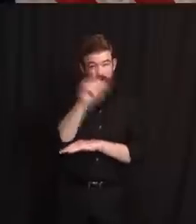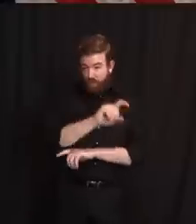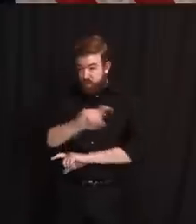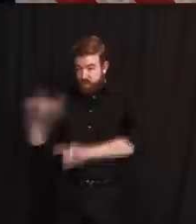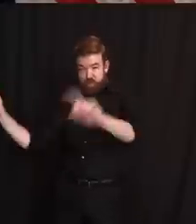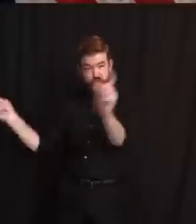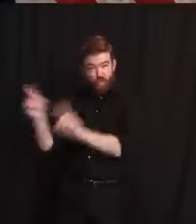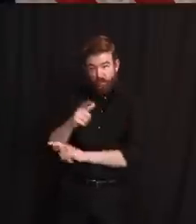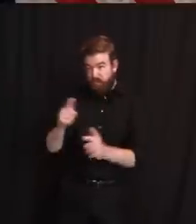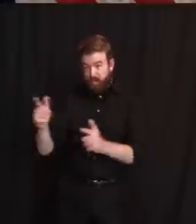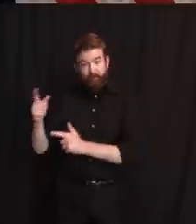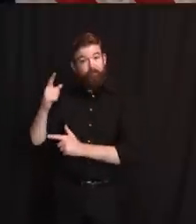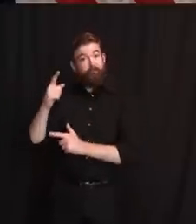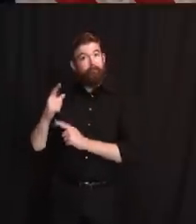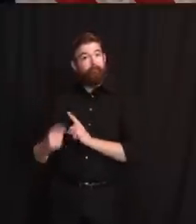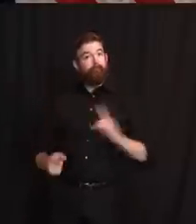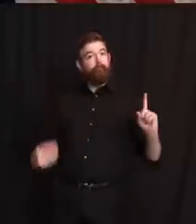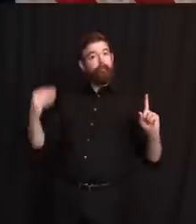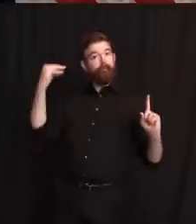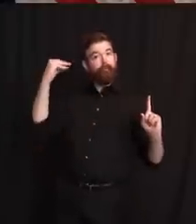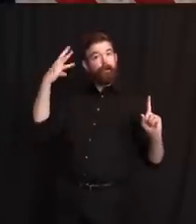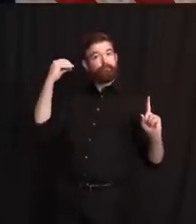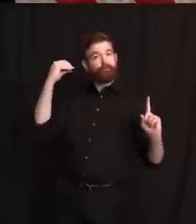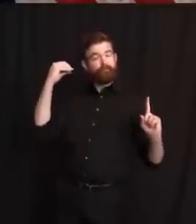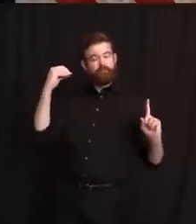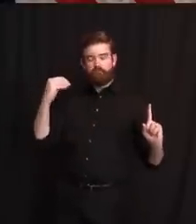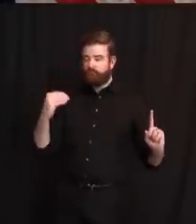disgraceful. Thank you. Dustin.